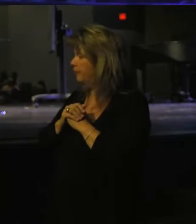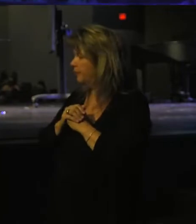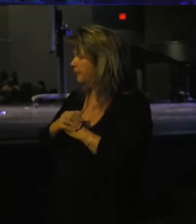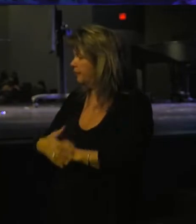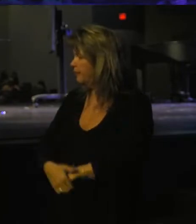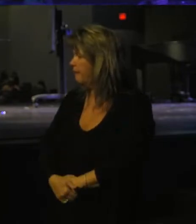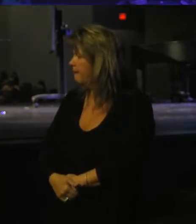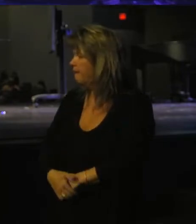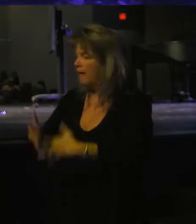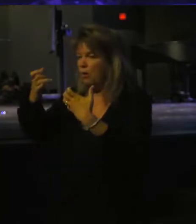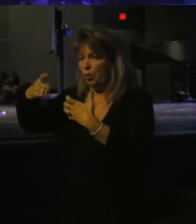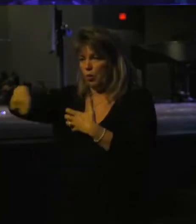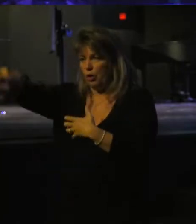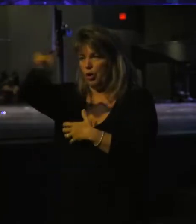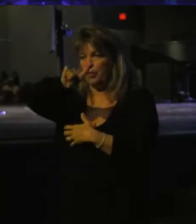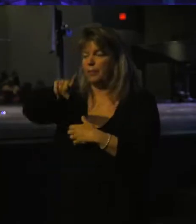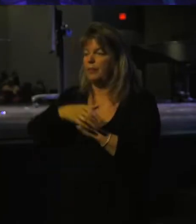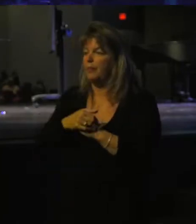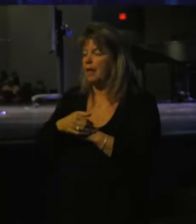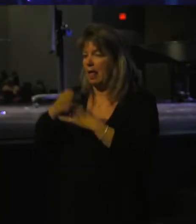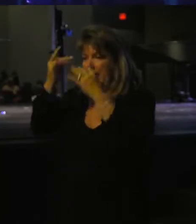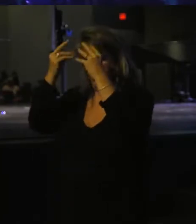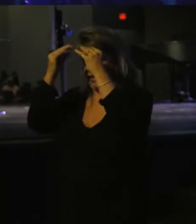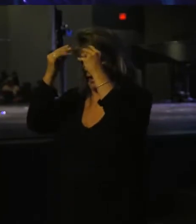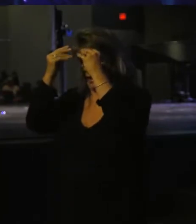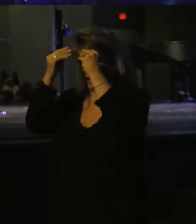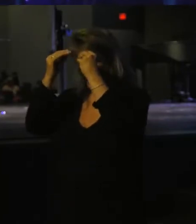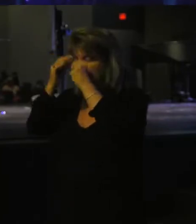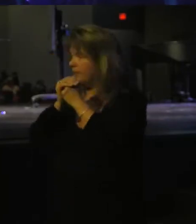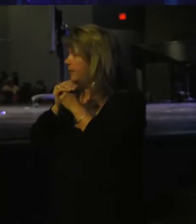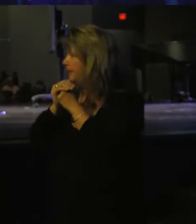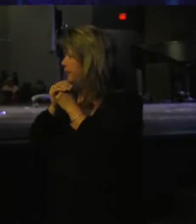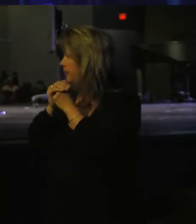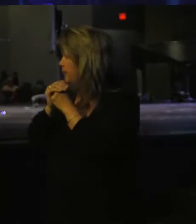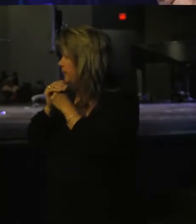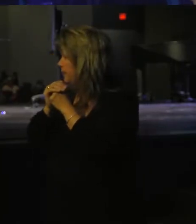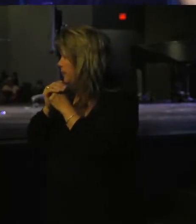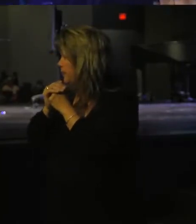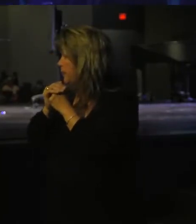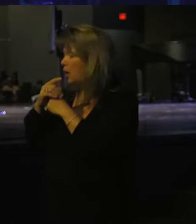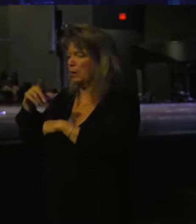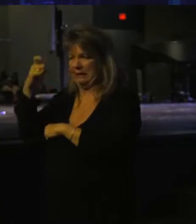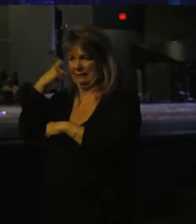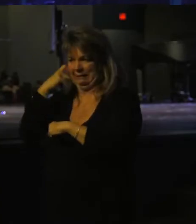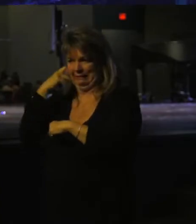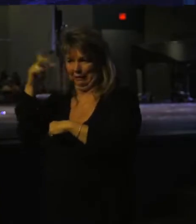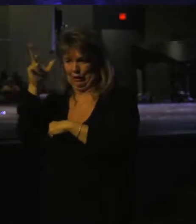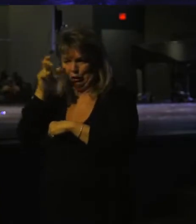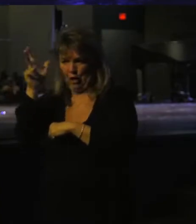and I want you to think about what you've heard.